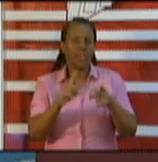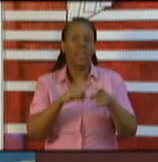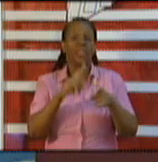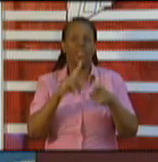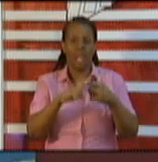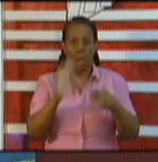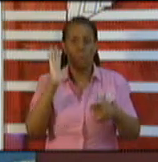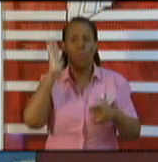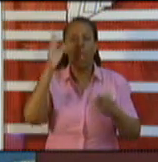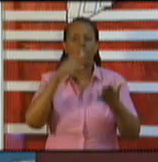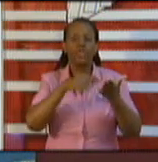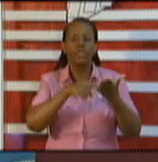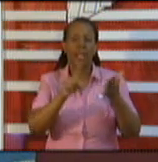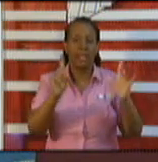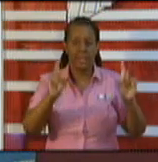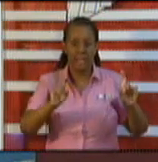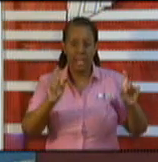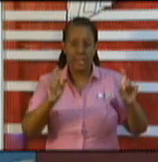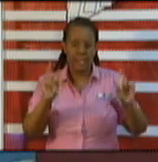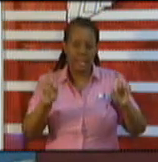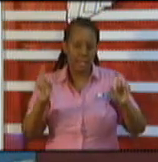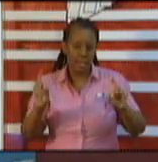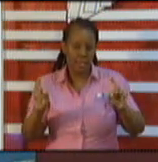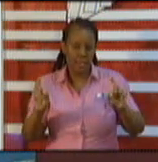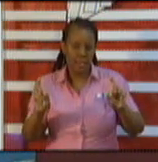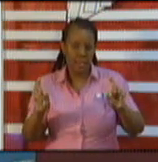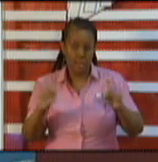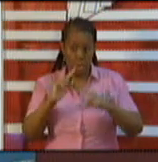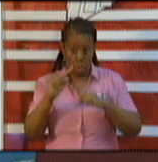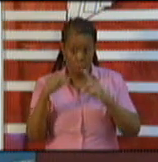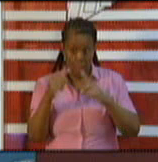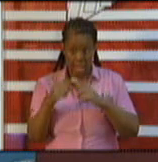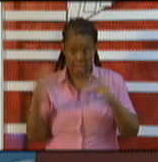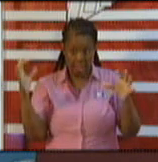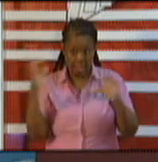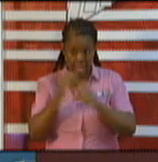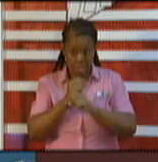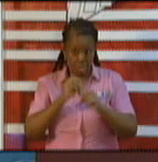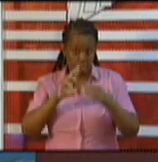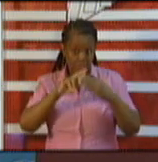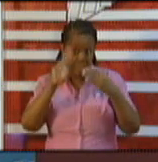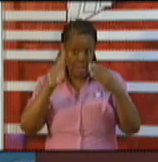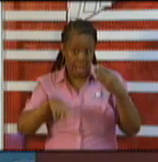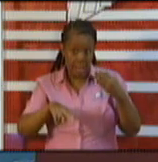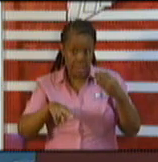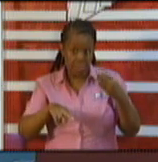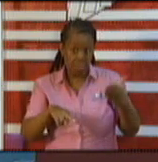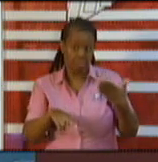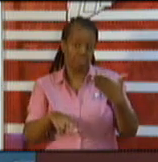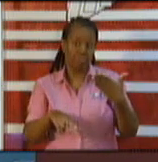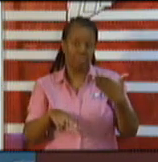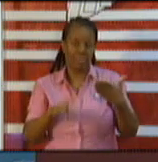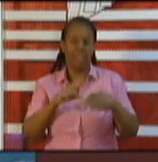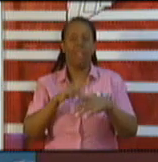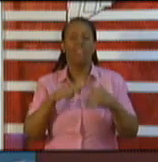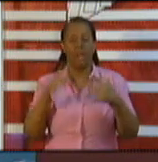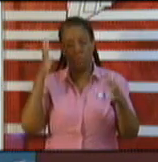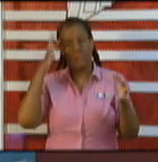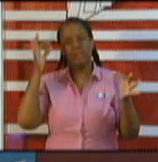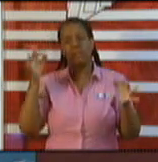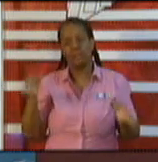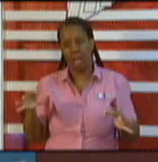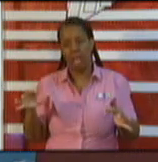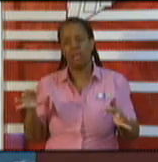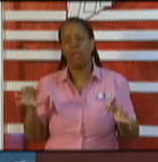be conducted during this week. Upon receipt and review of these results, a determination will be made as to when they can safely be reunited